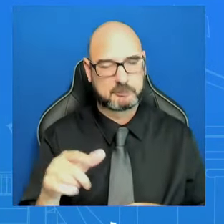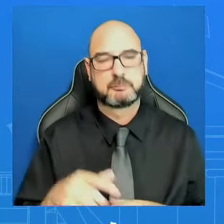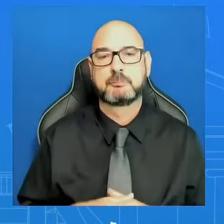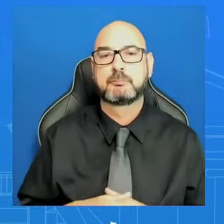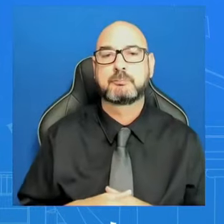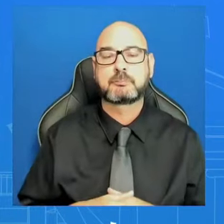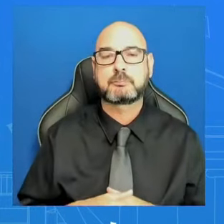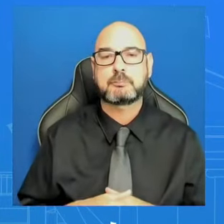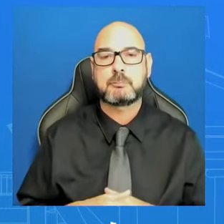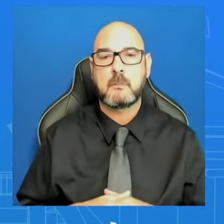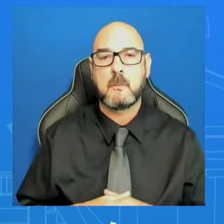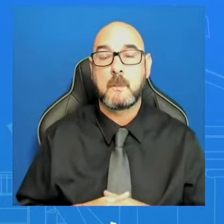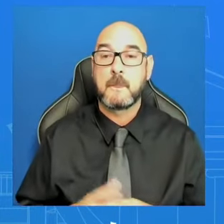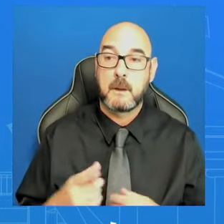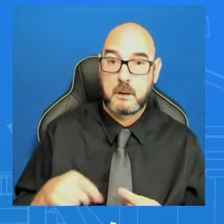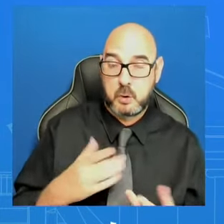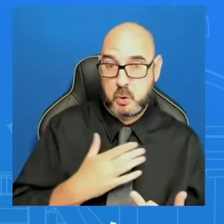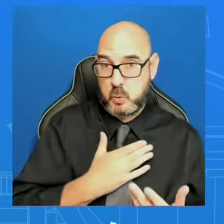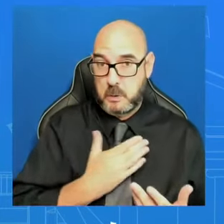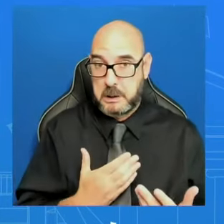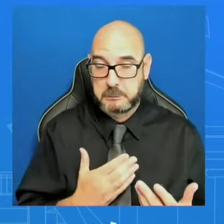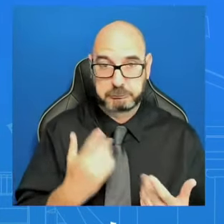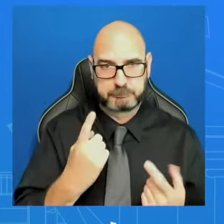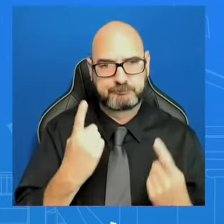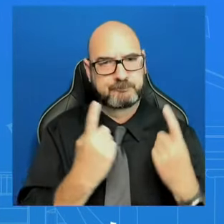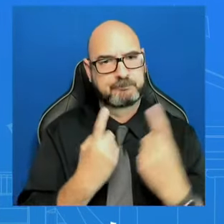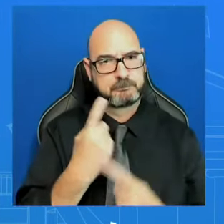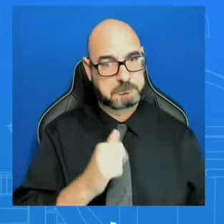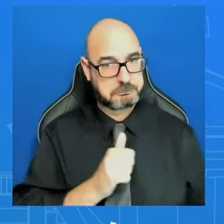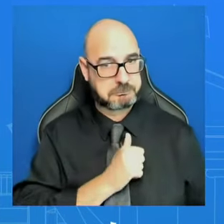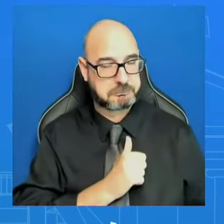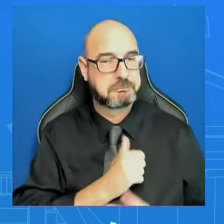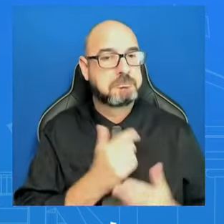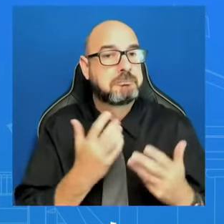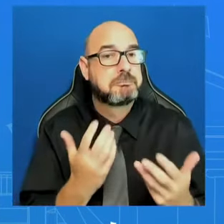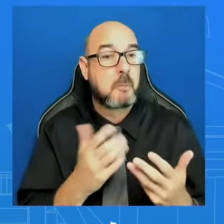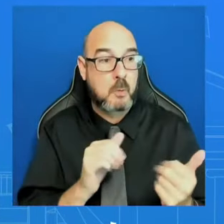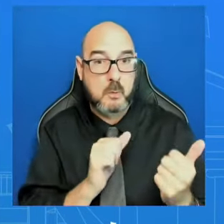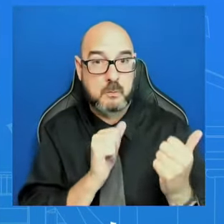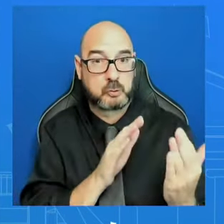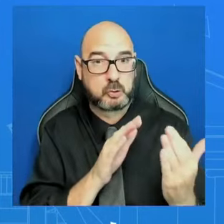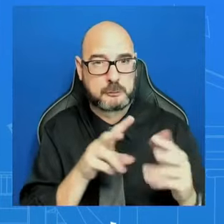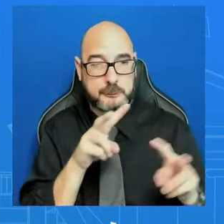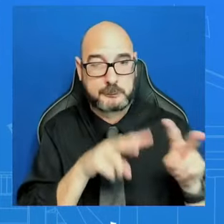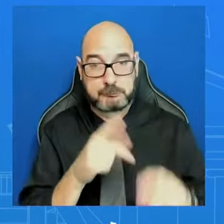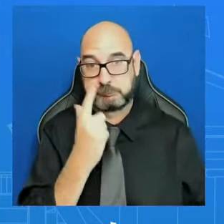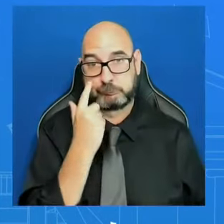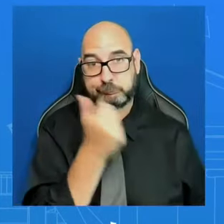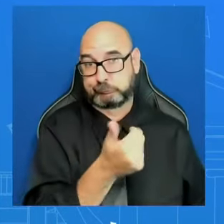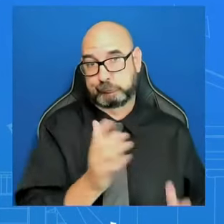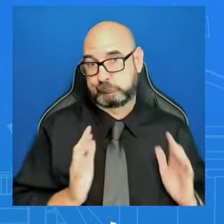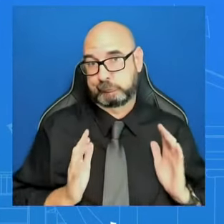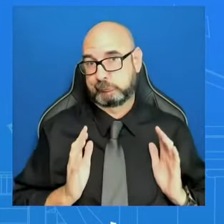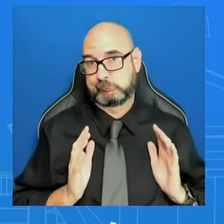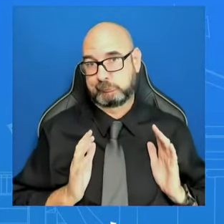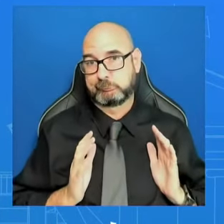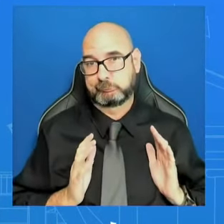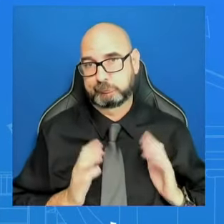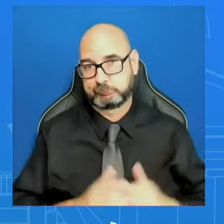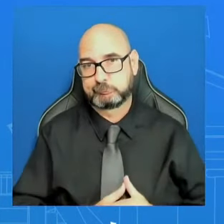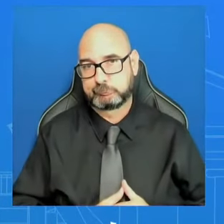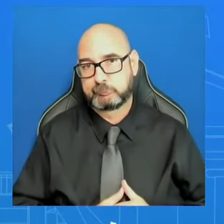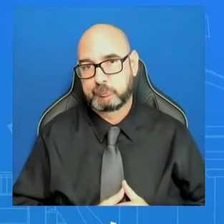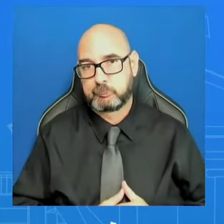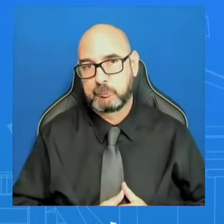policy approaches here, dependent upon what the Israelis do or don't do. Can you just tell us who was on the call? Well, it was